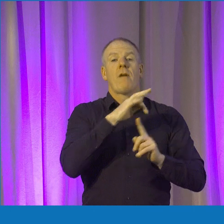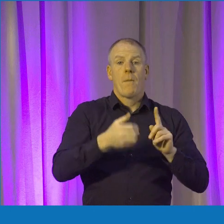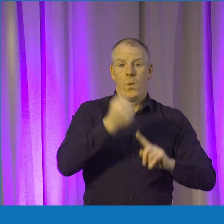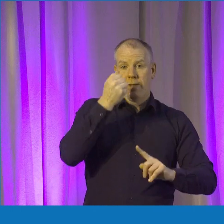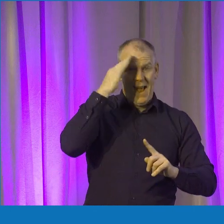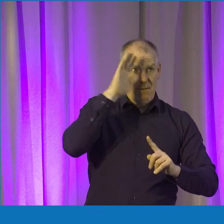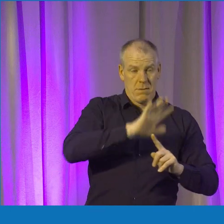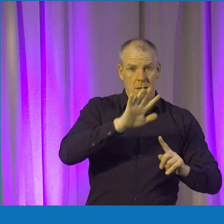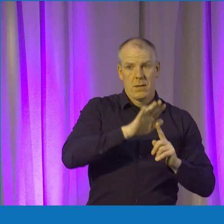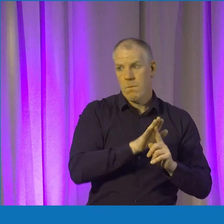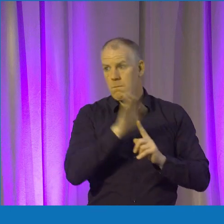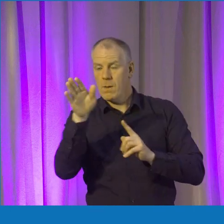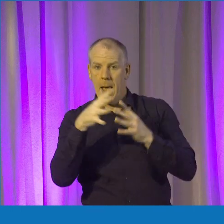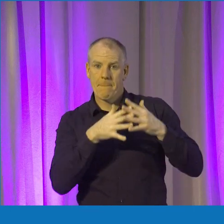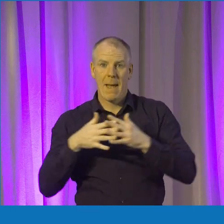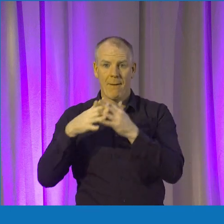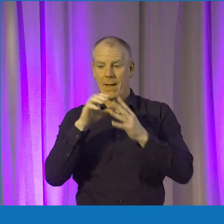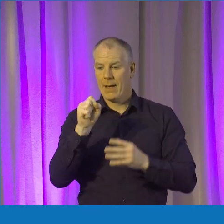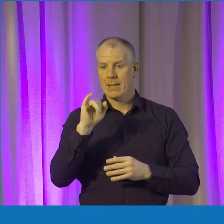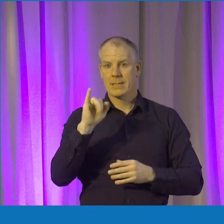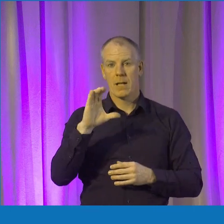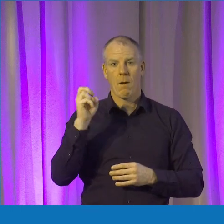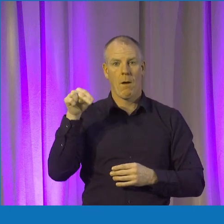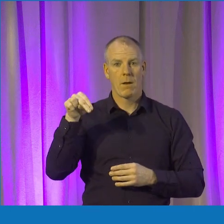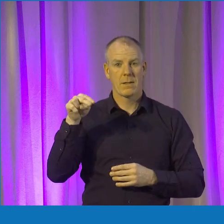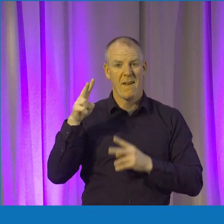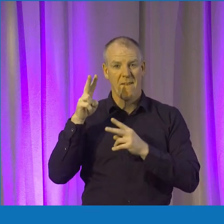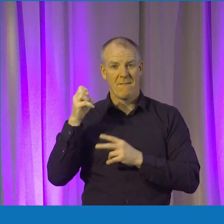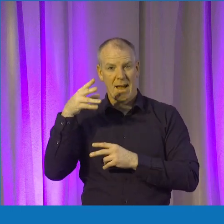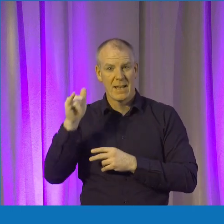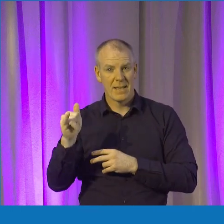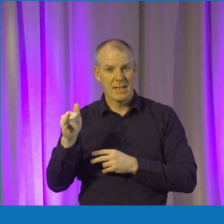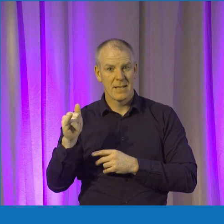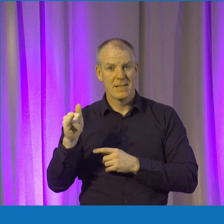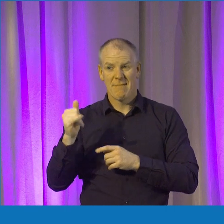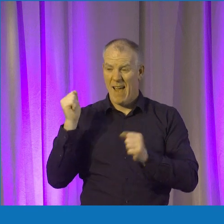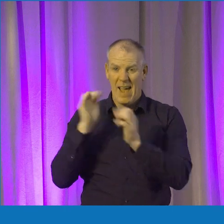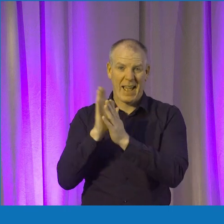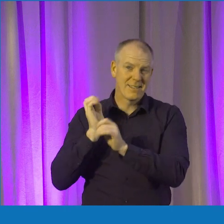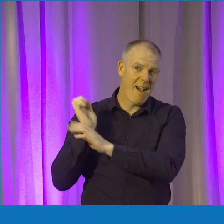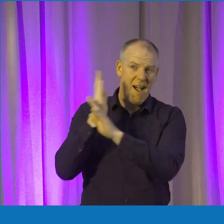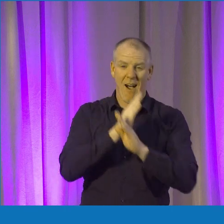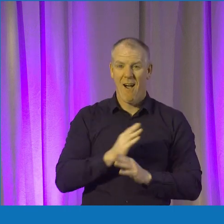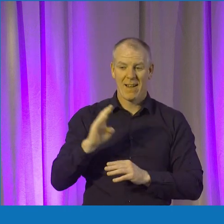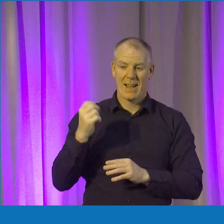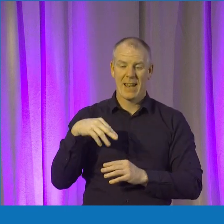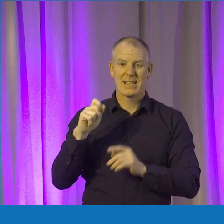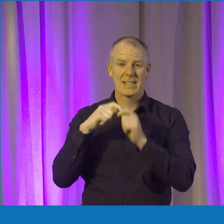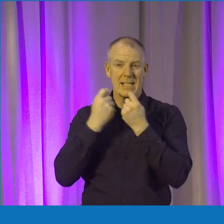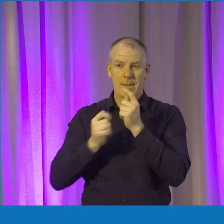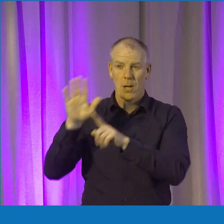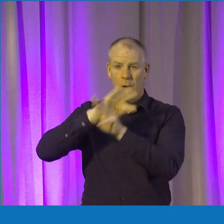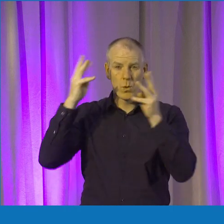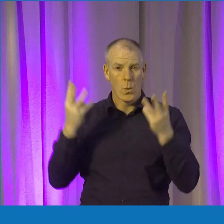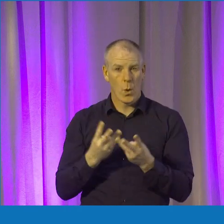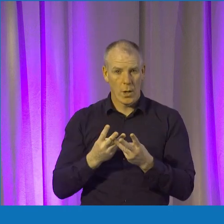we went to America, went to Silicon Valley and we pitched against all the other Enactus teams across the world and the winners, national